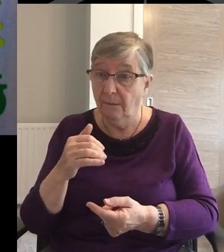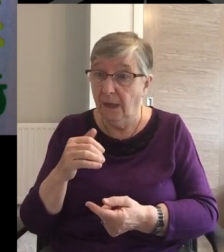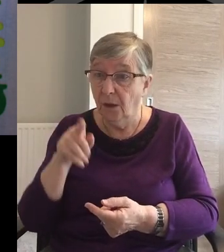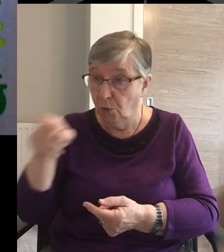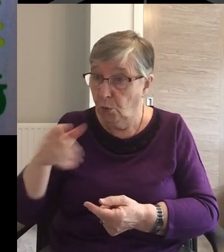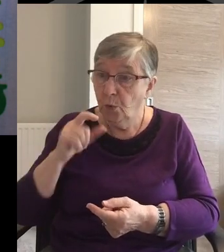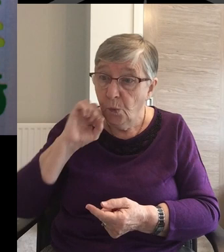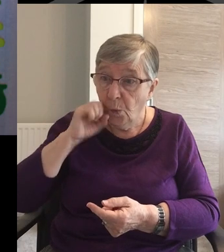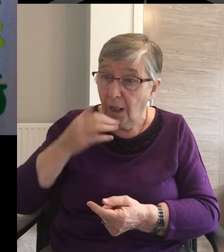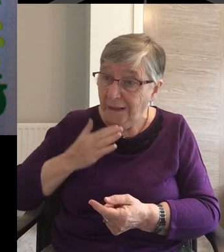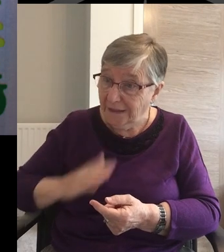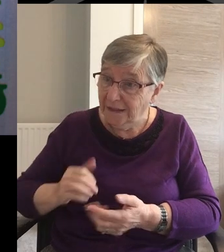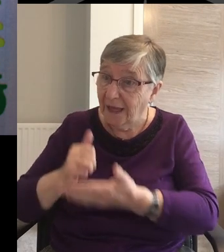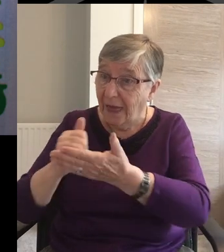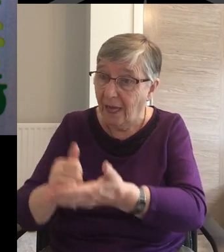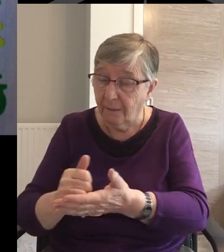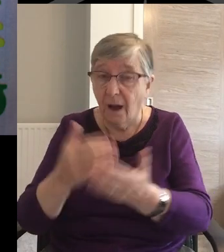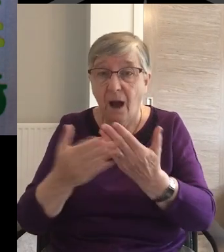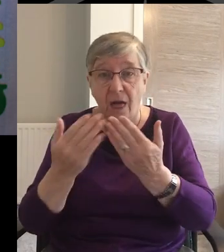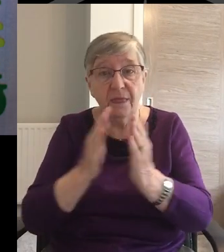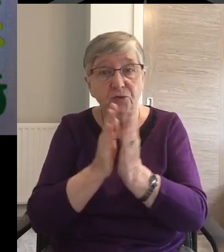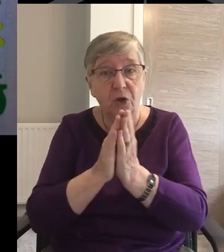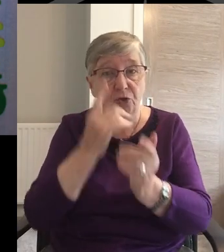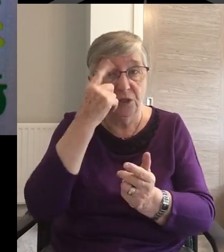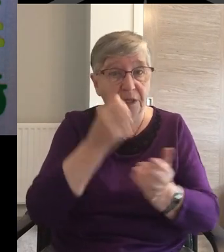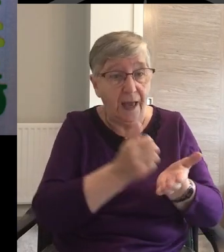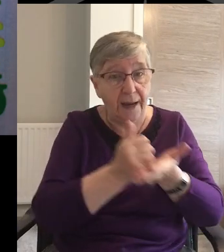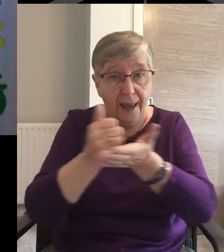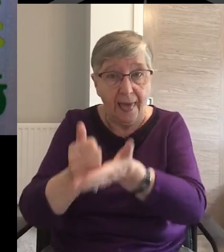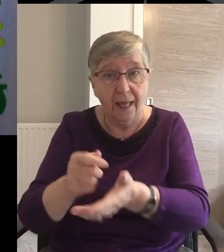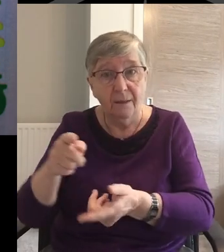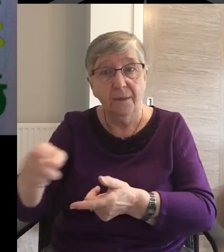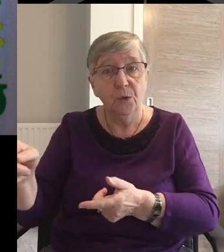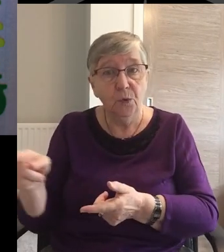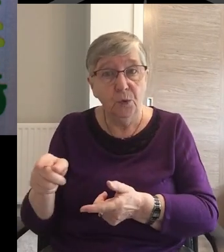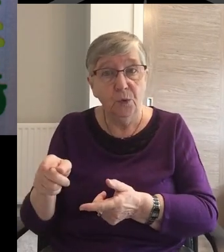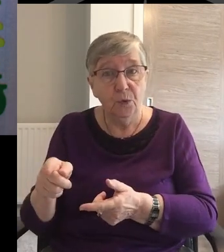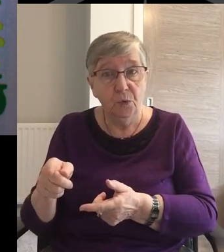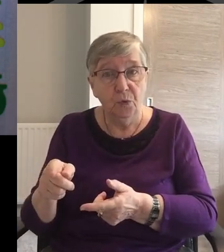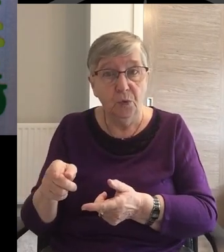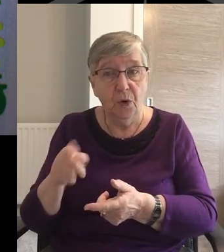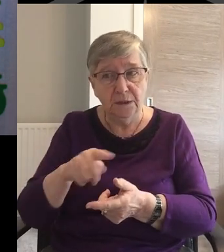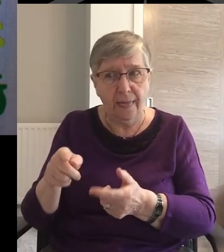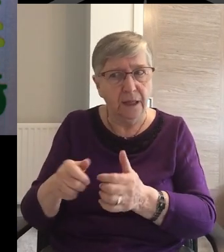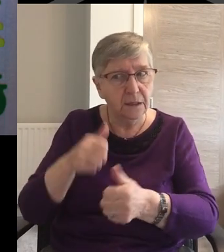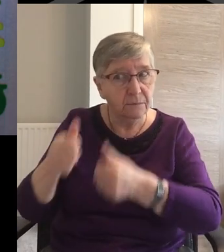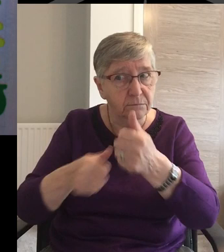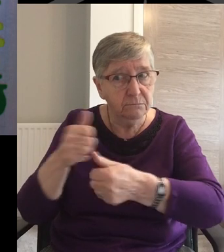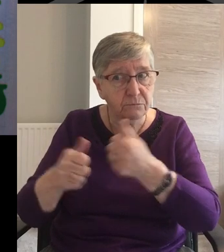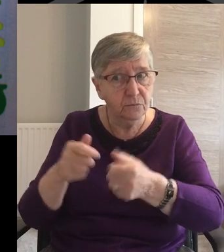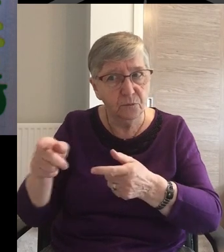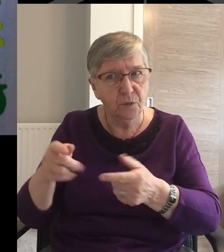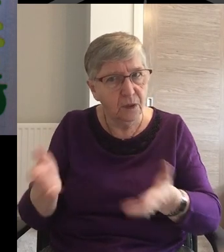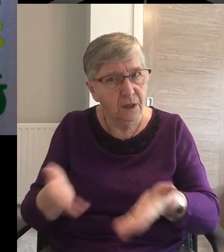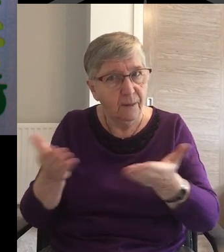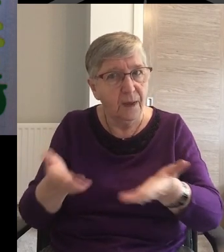foot And they need help It all sounds like A promotional blueprint to me